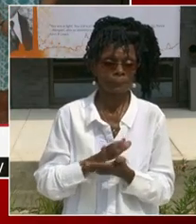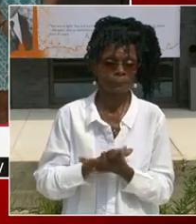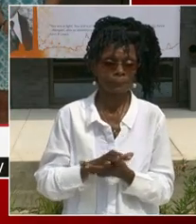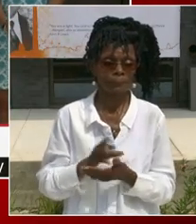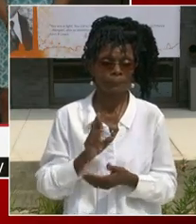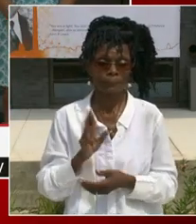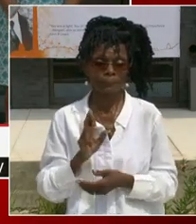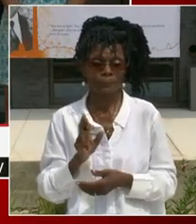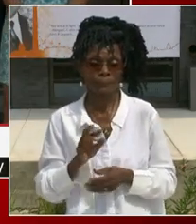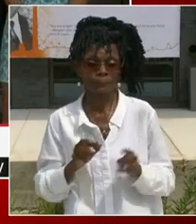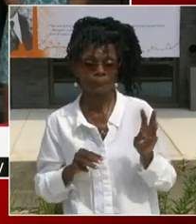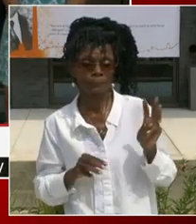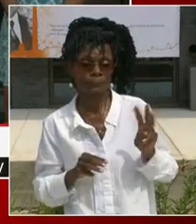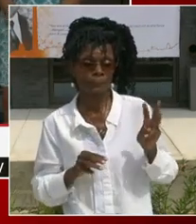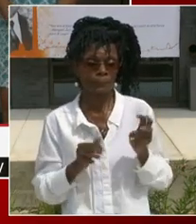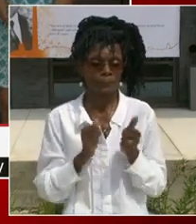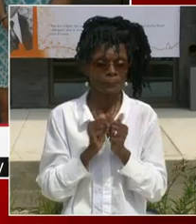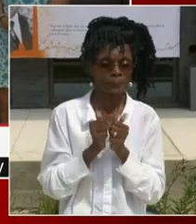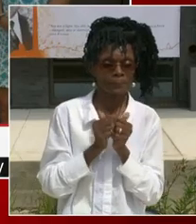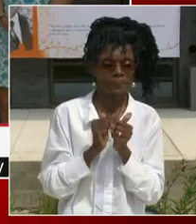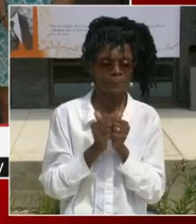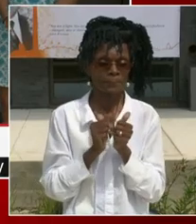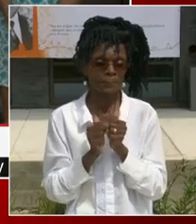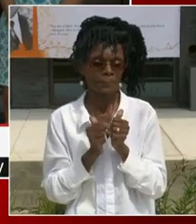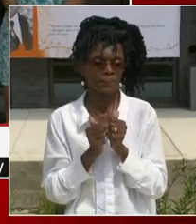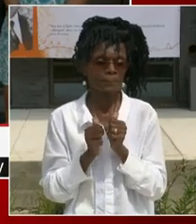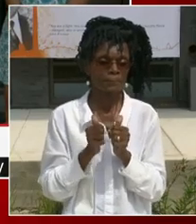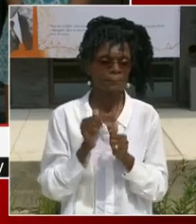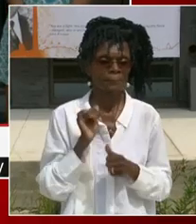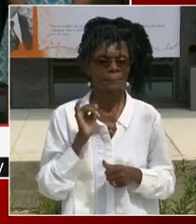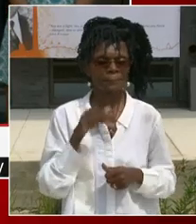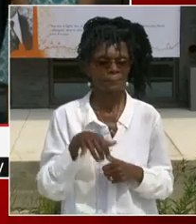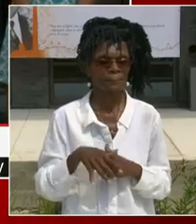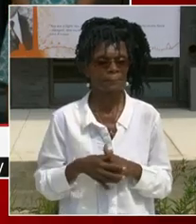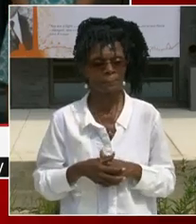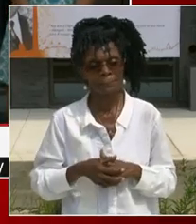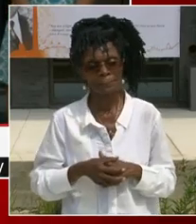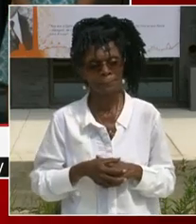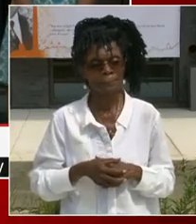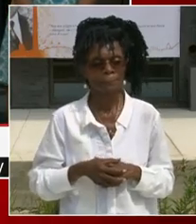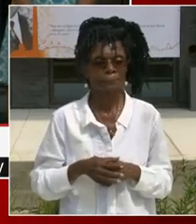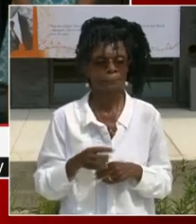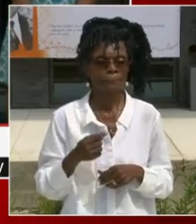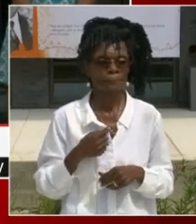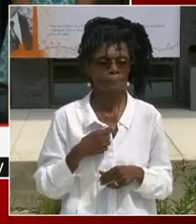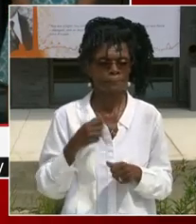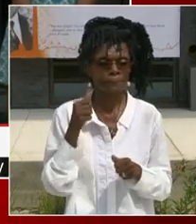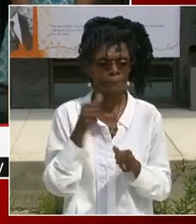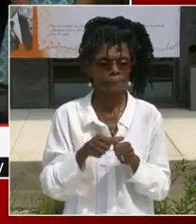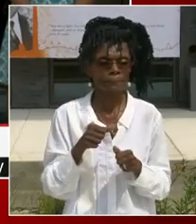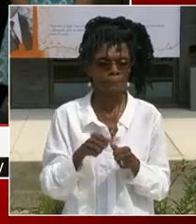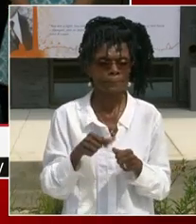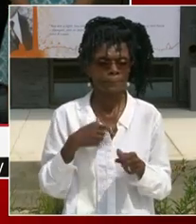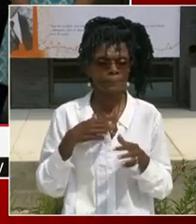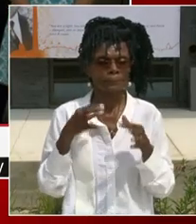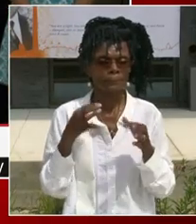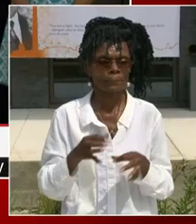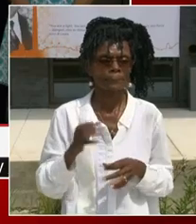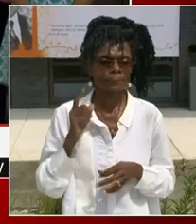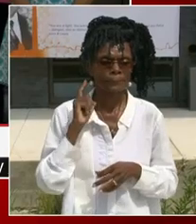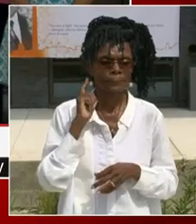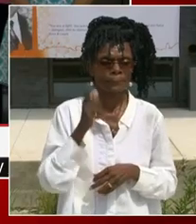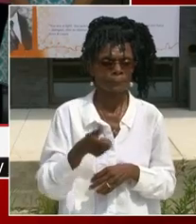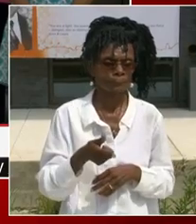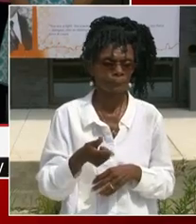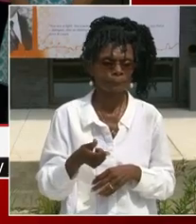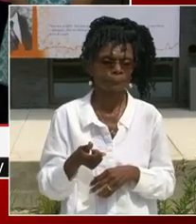and the cheerleading team was good. And so I was like, oh, man, we got to go over to West. We went over to West and we always got beat. But it was